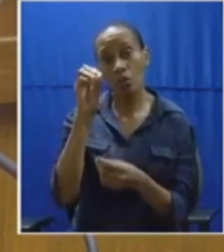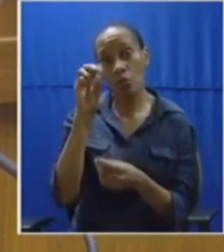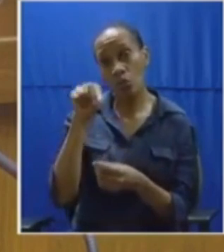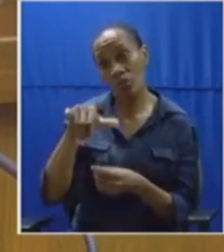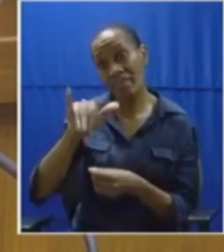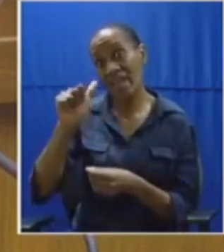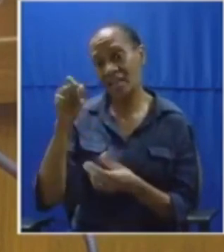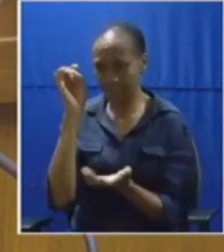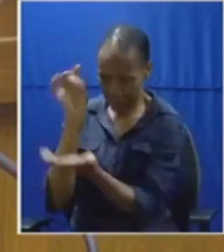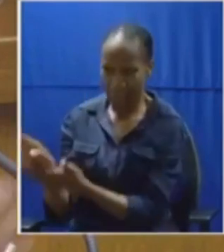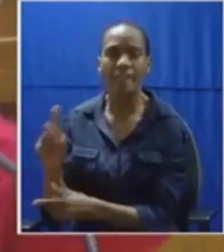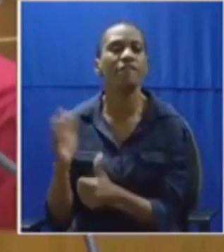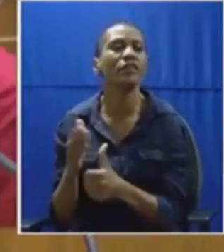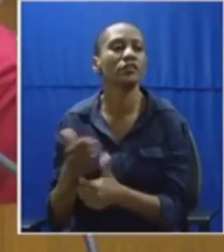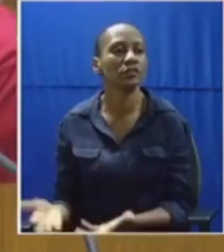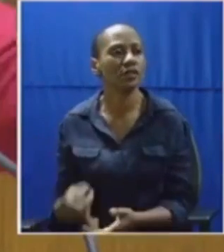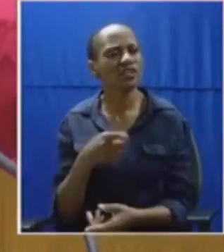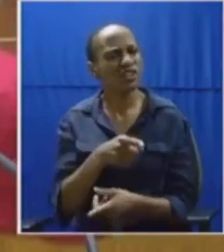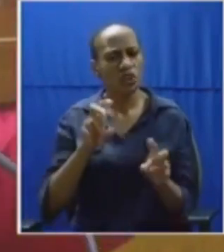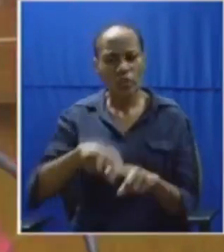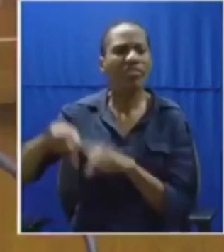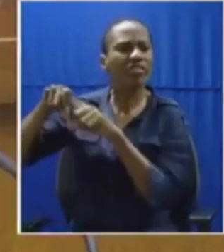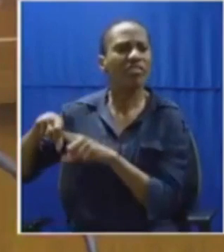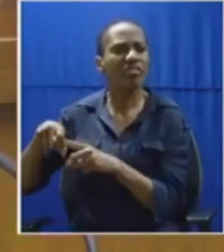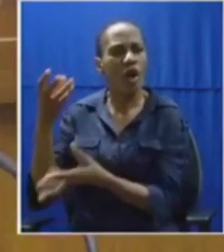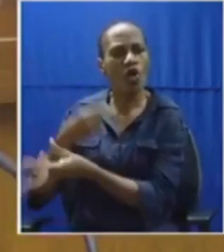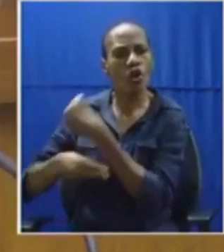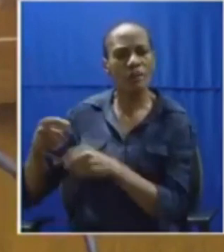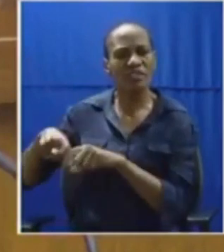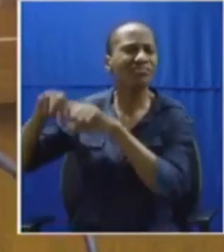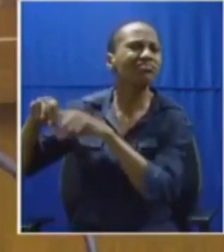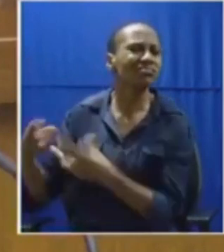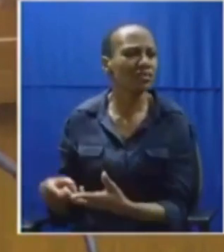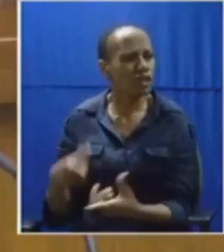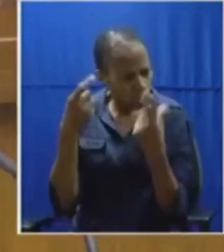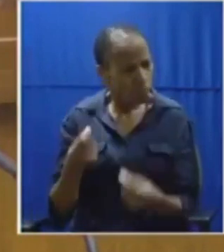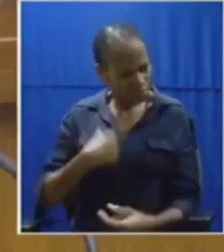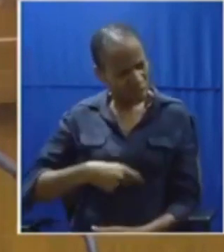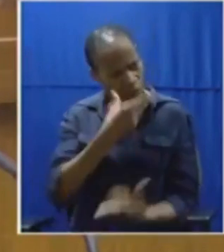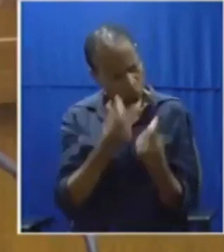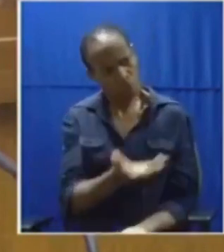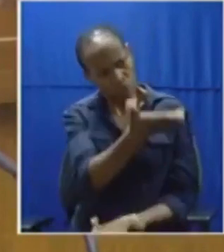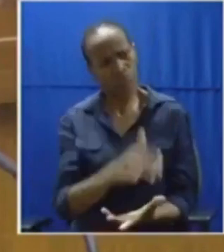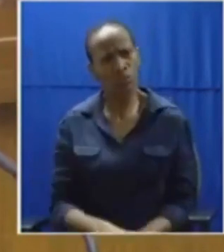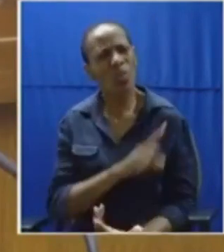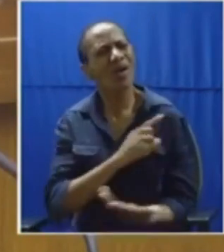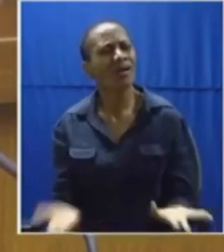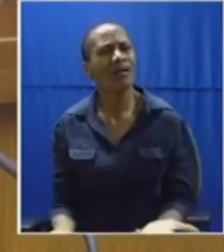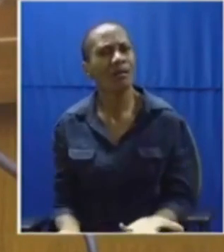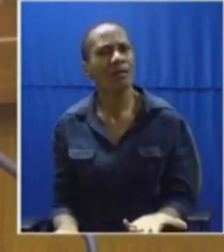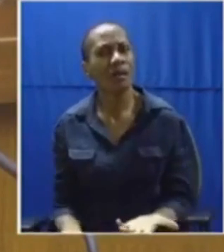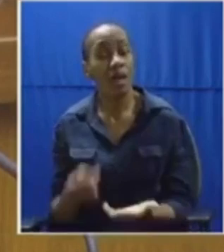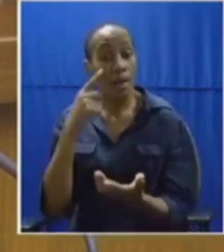postpone fighting corruption to someone else and not do it yourself if there is a clear